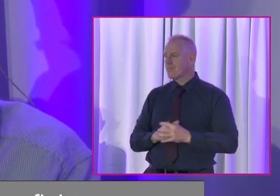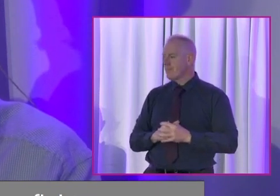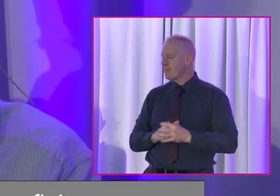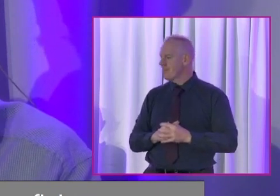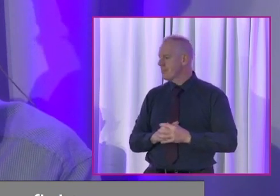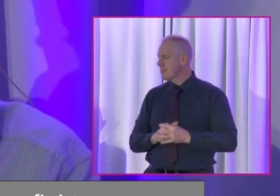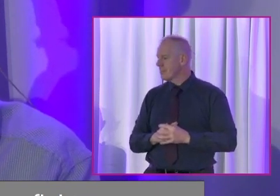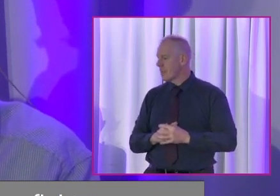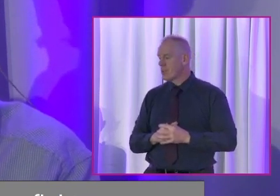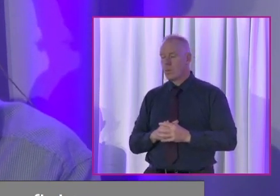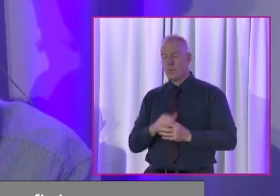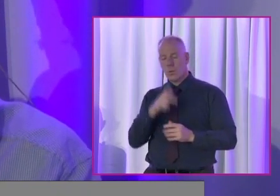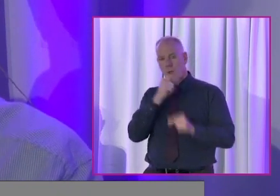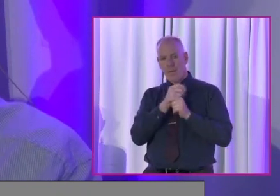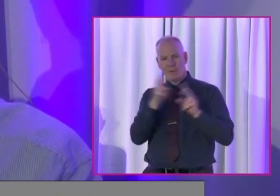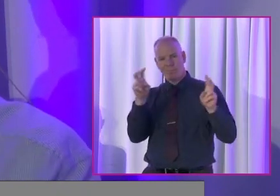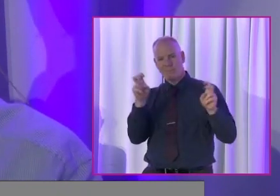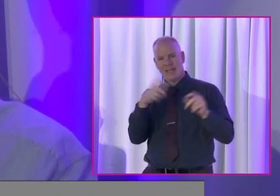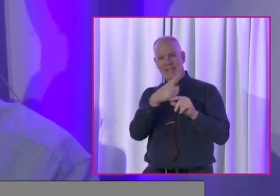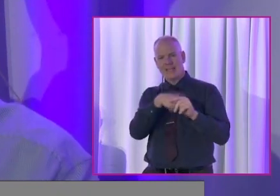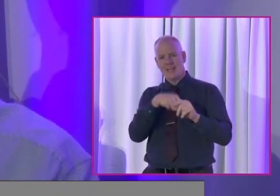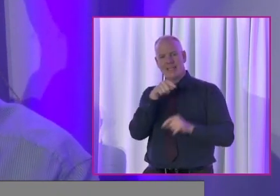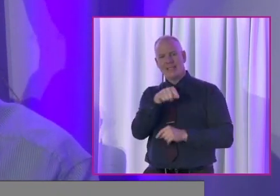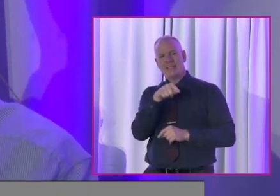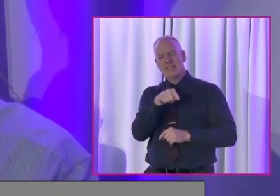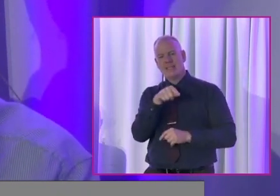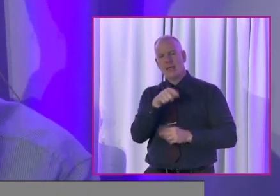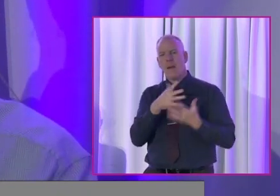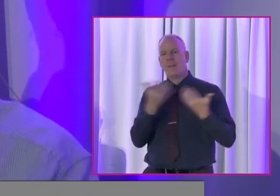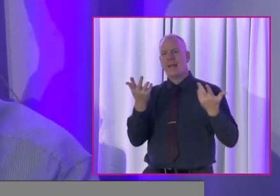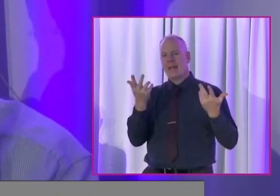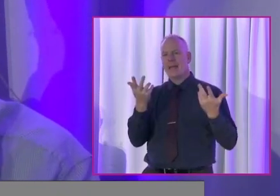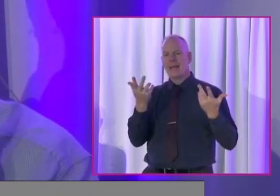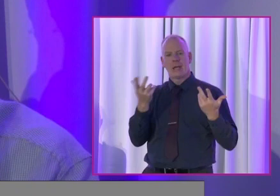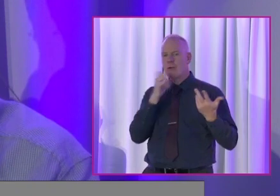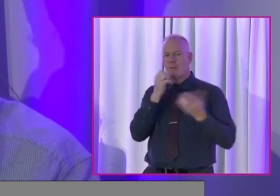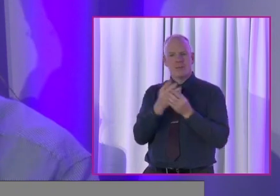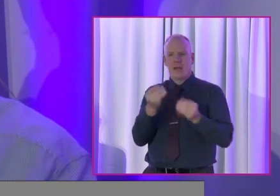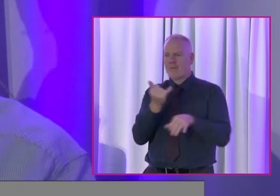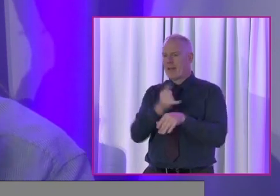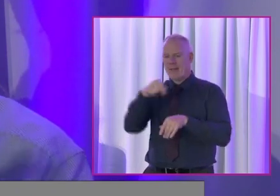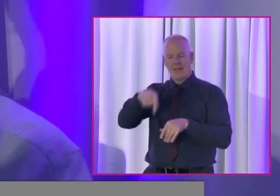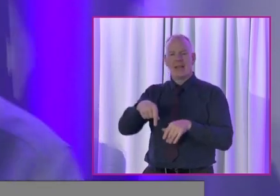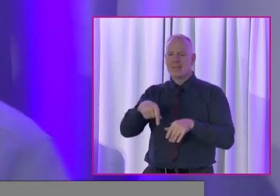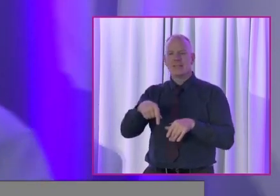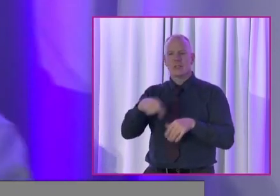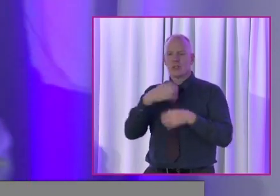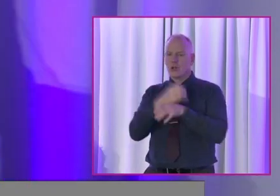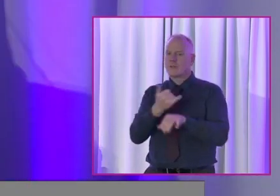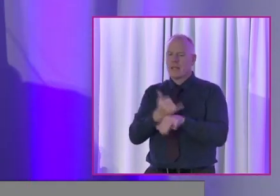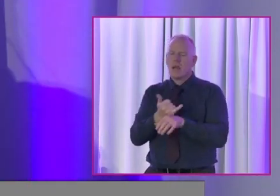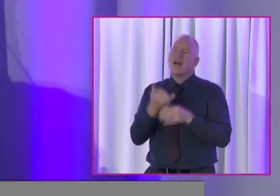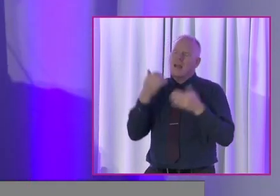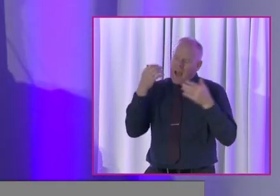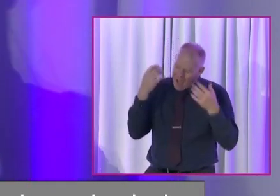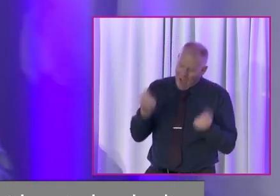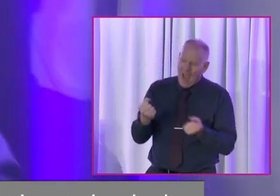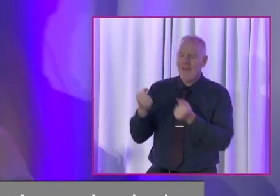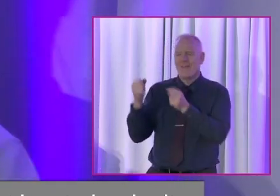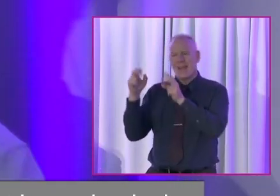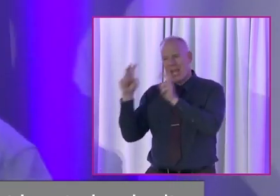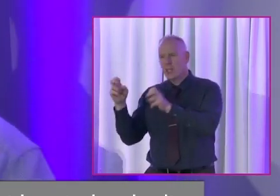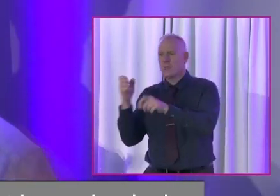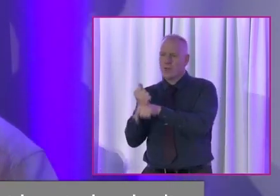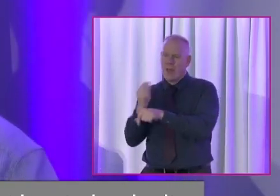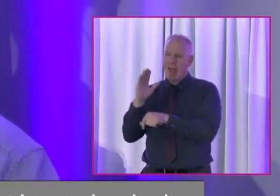it comes to disability, this is the big issue that haven't dealt with in this country. think we're doing quite well. Look, there is issues in LGBT